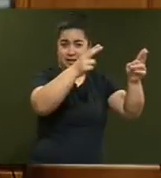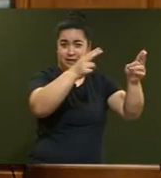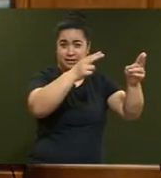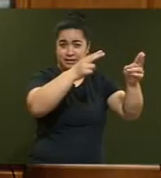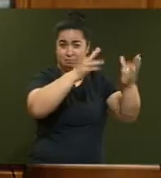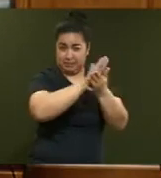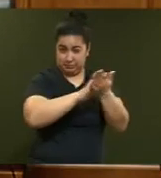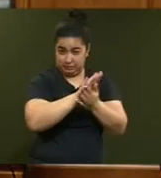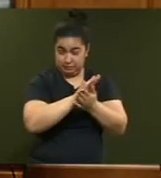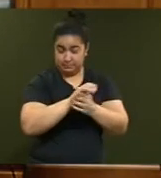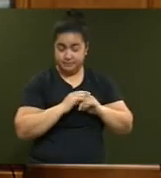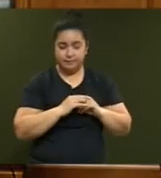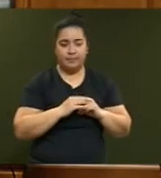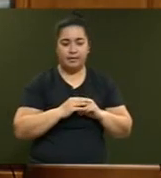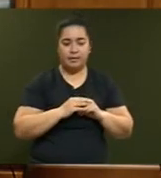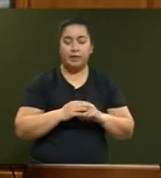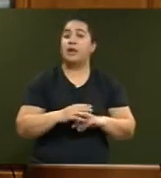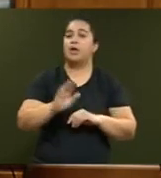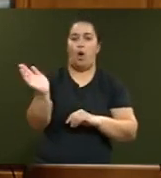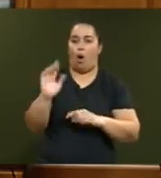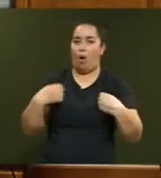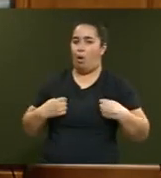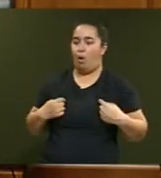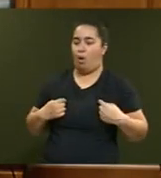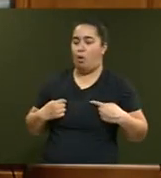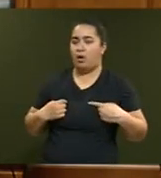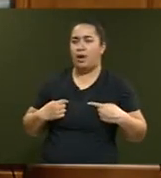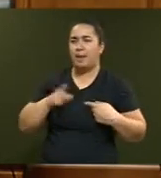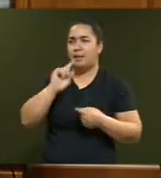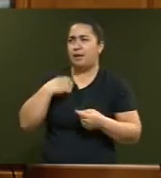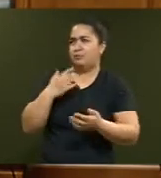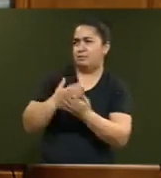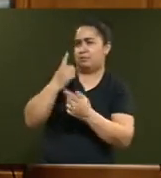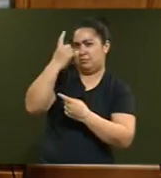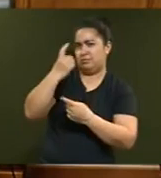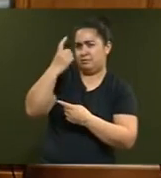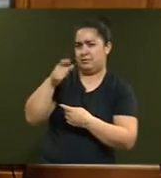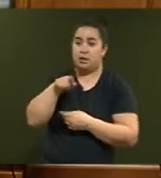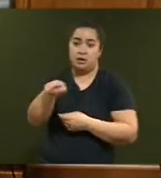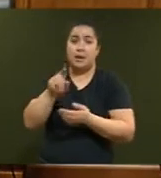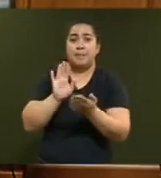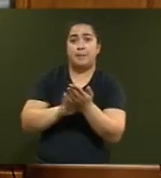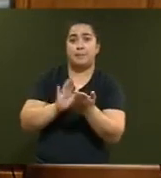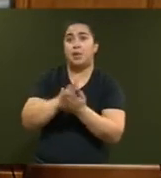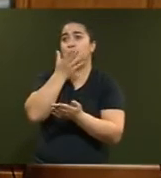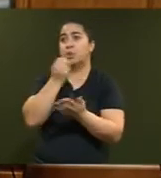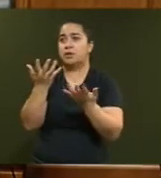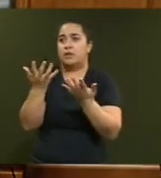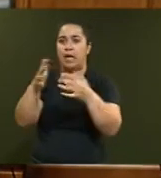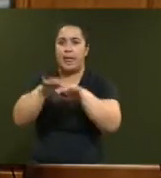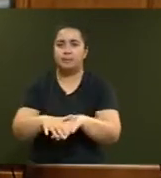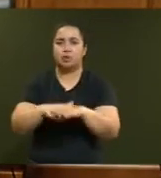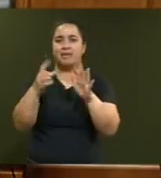No, I'm not saying that, but I would wonder really, is the member using the collapse of Ebert Construction